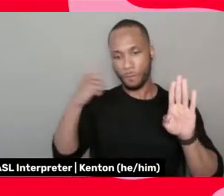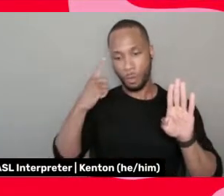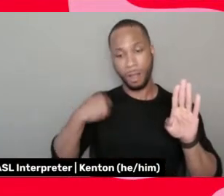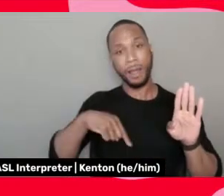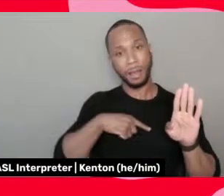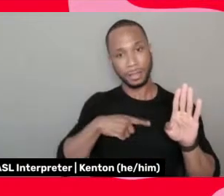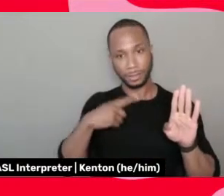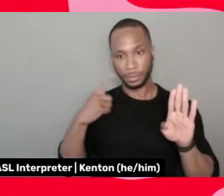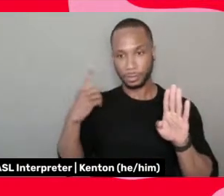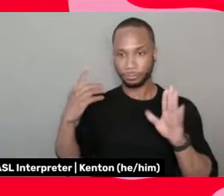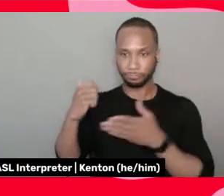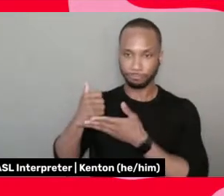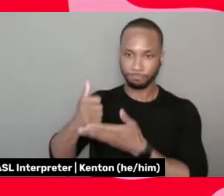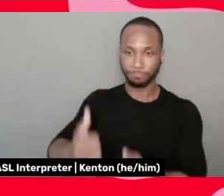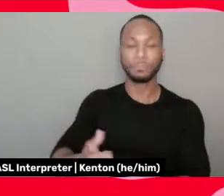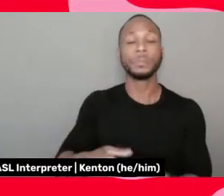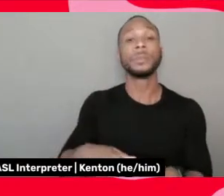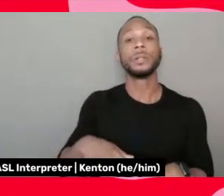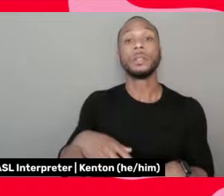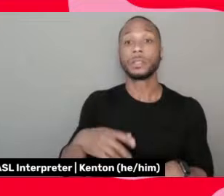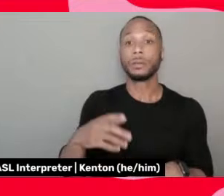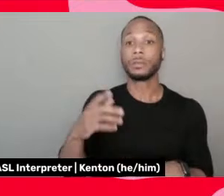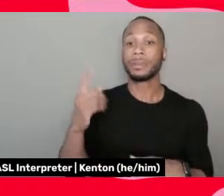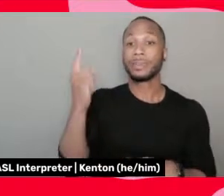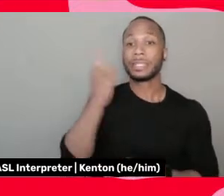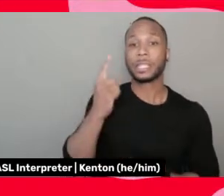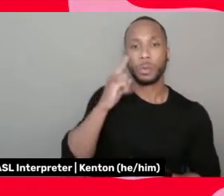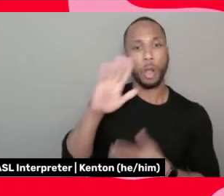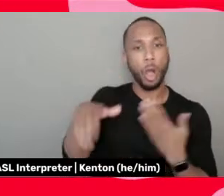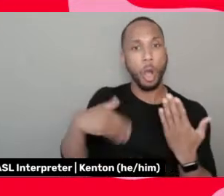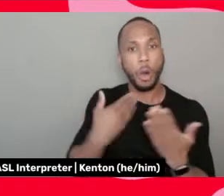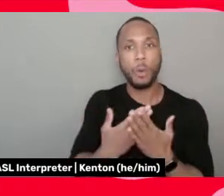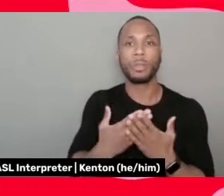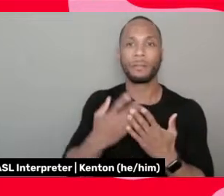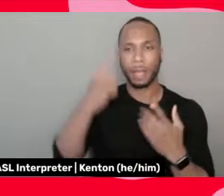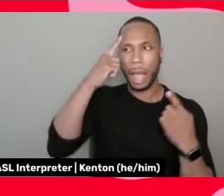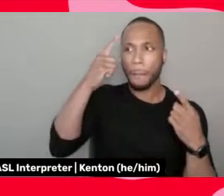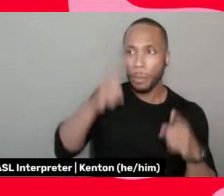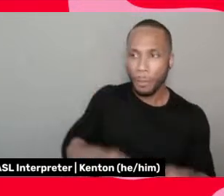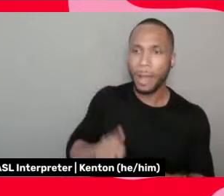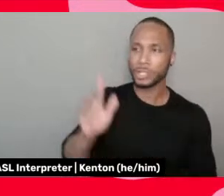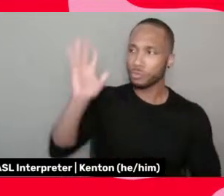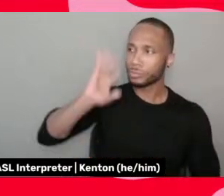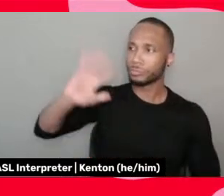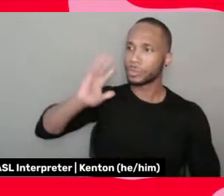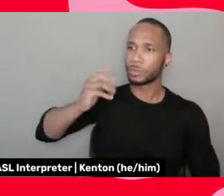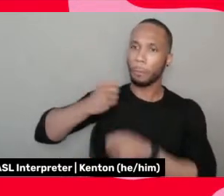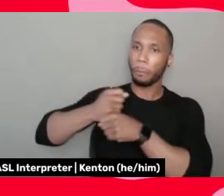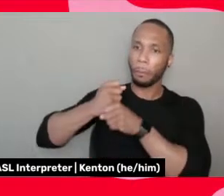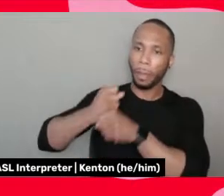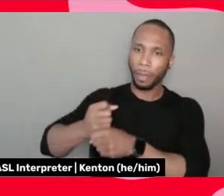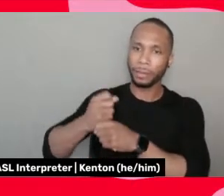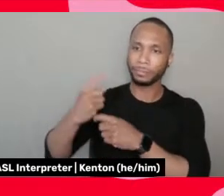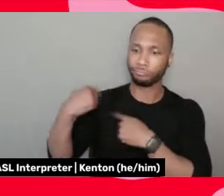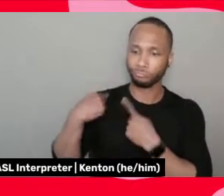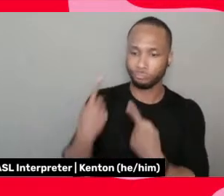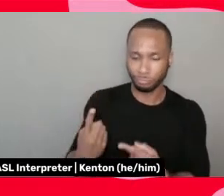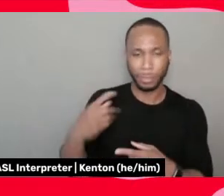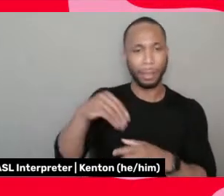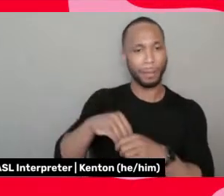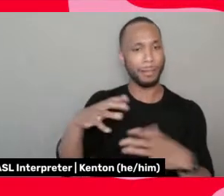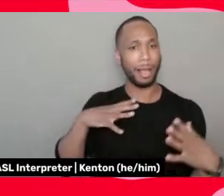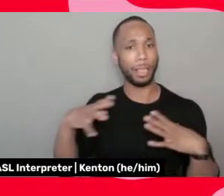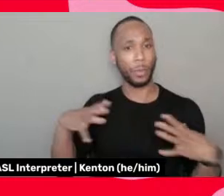that, considering the compromises that many of our ancestors have had to make in Hollywood, do you